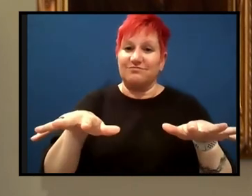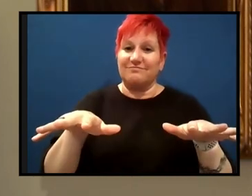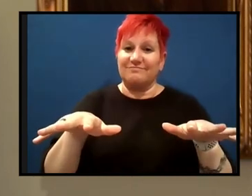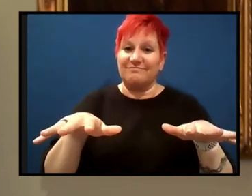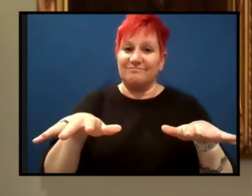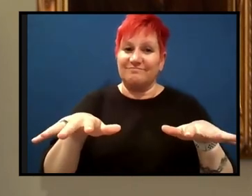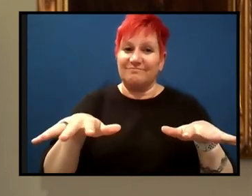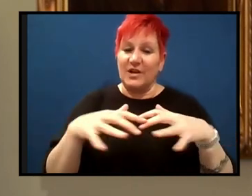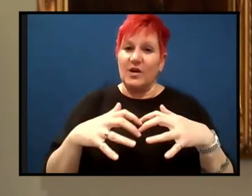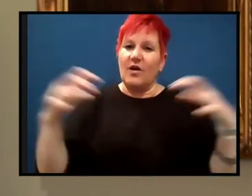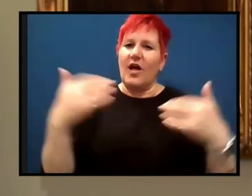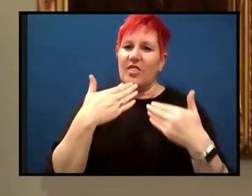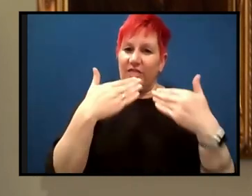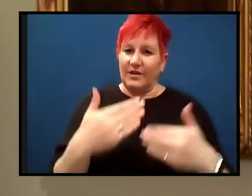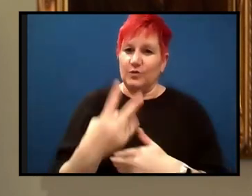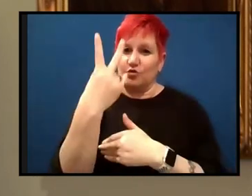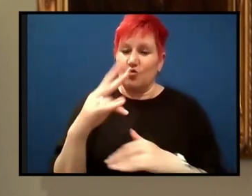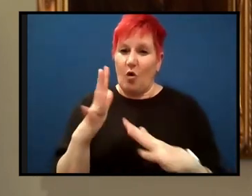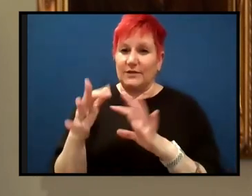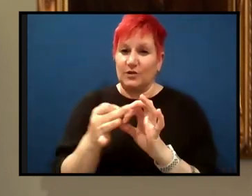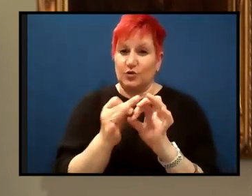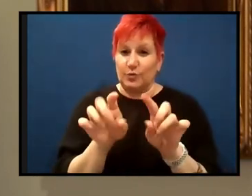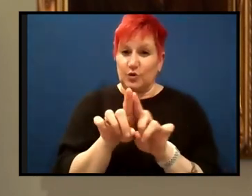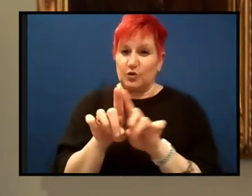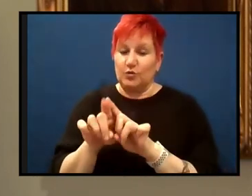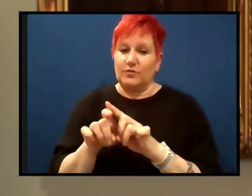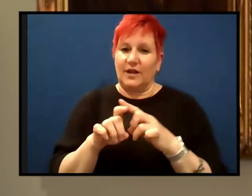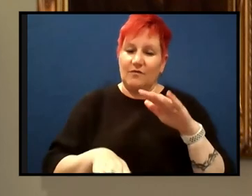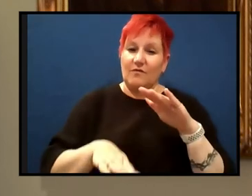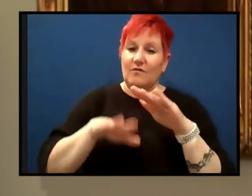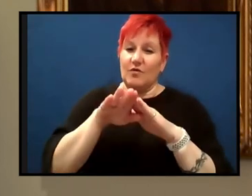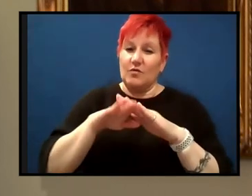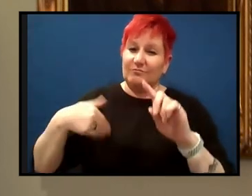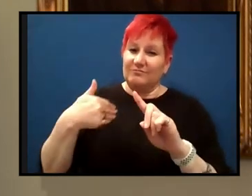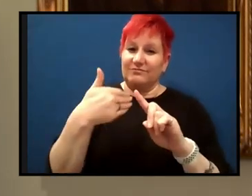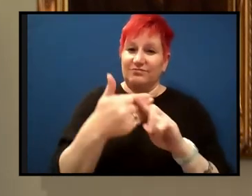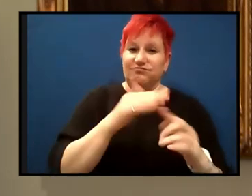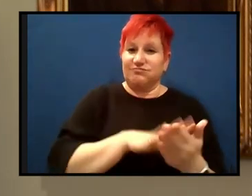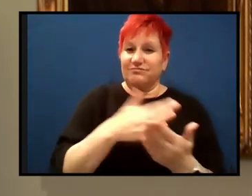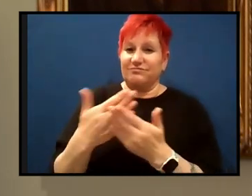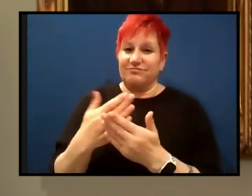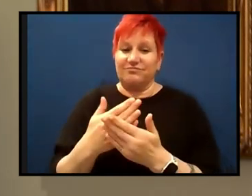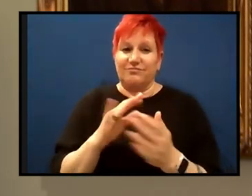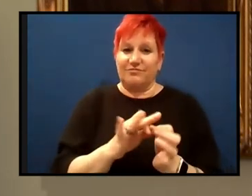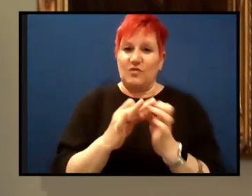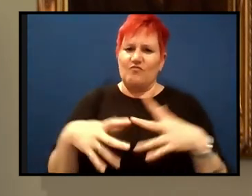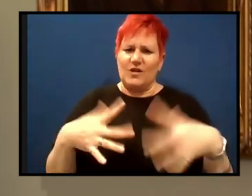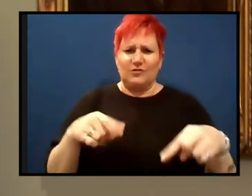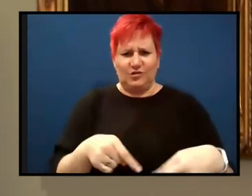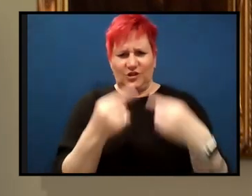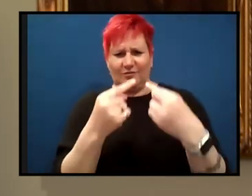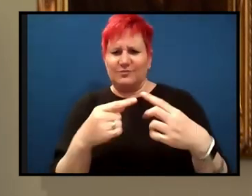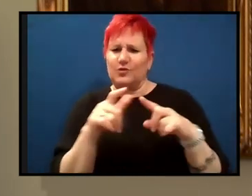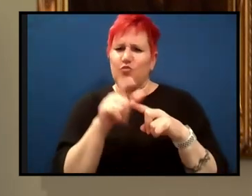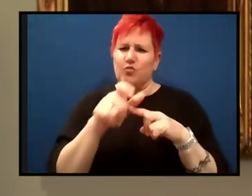to the Auslan interpreters who've been, uh, translating the whole evening for us. Uh, some challenging scientific translation